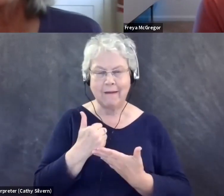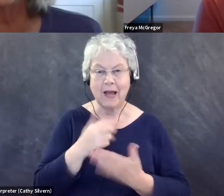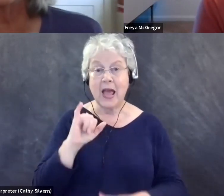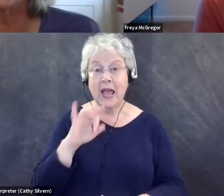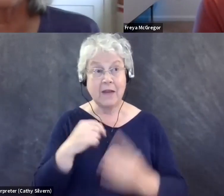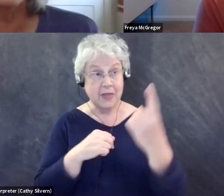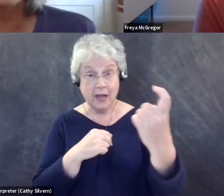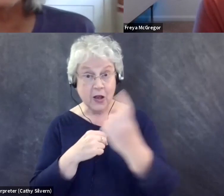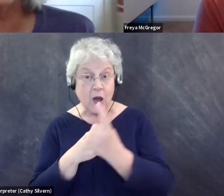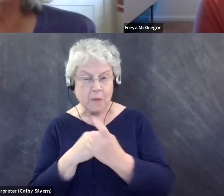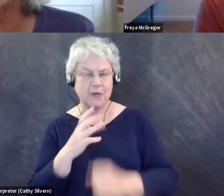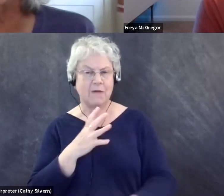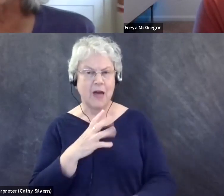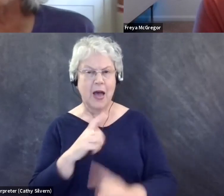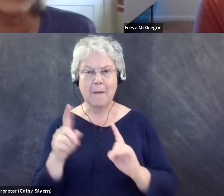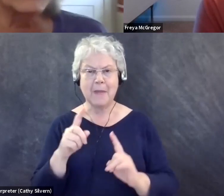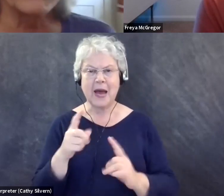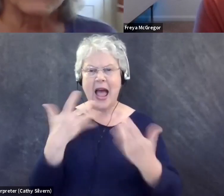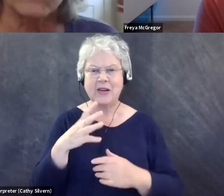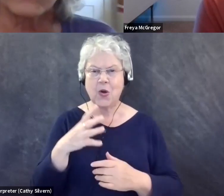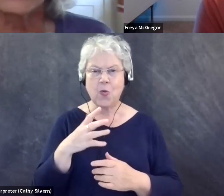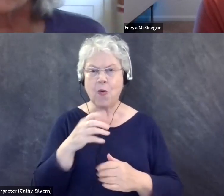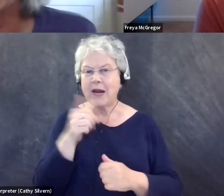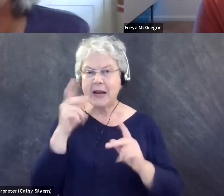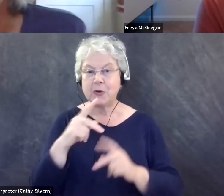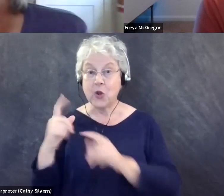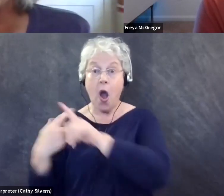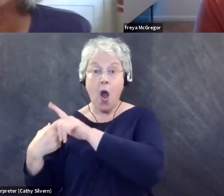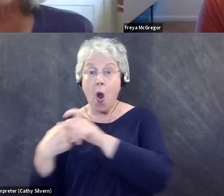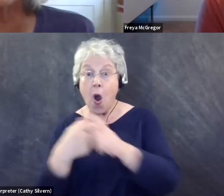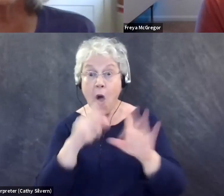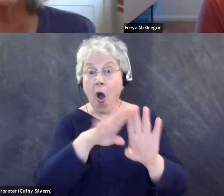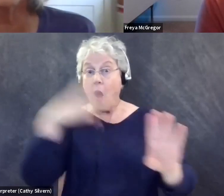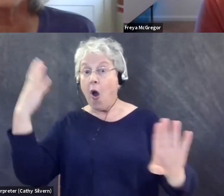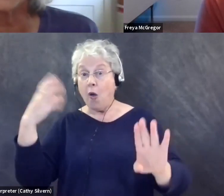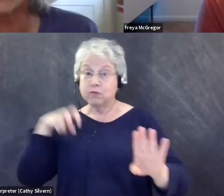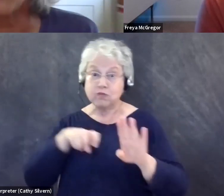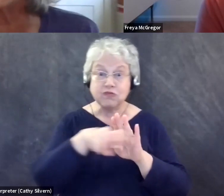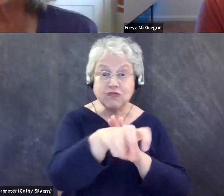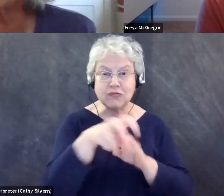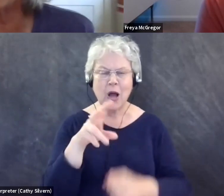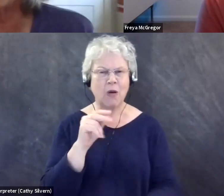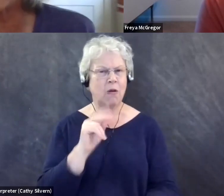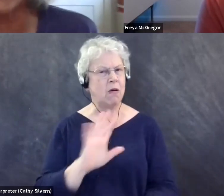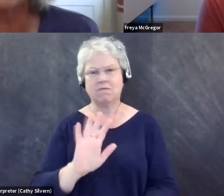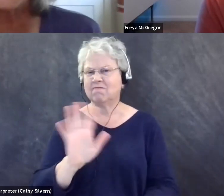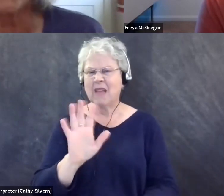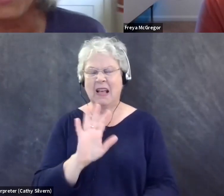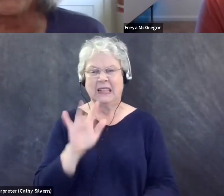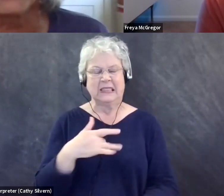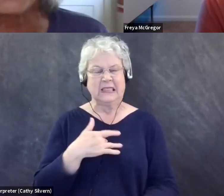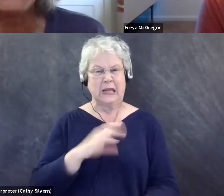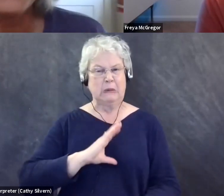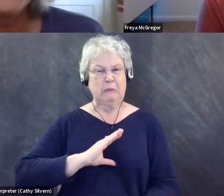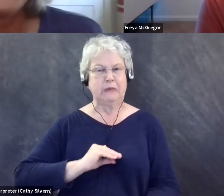fine. But if they weren't, I didn't want anyone to run to the door and open it for me. That was a comment. Somehow that was a comment